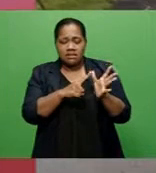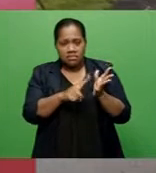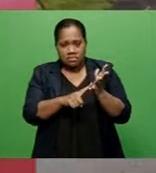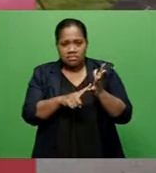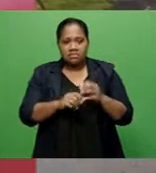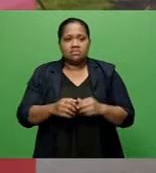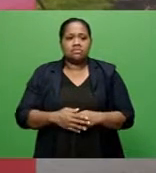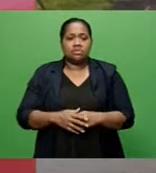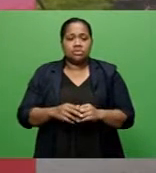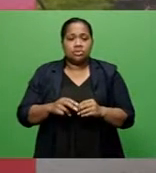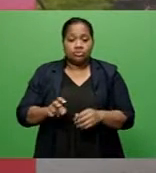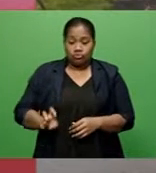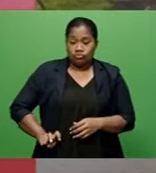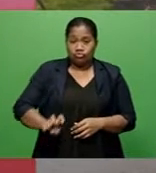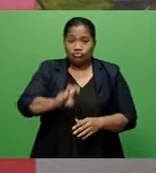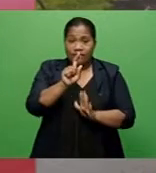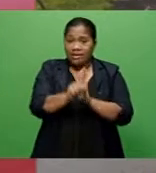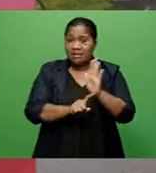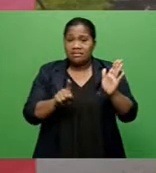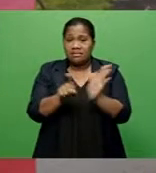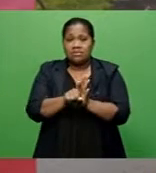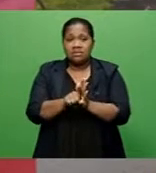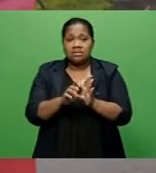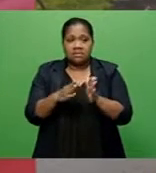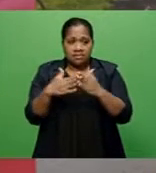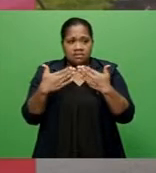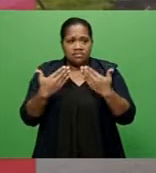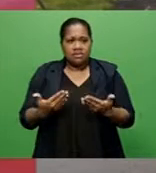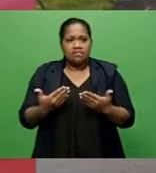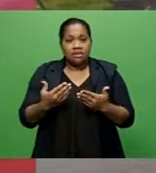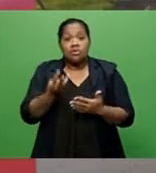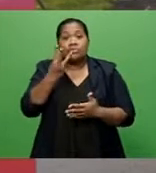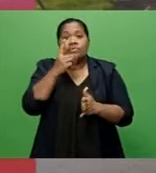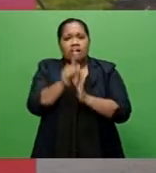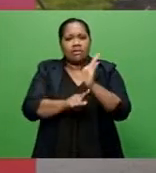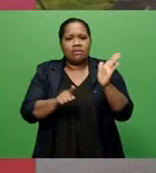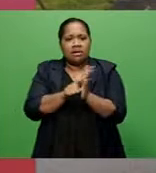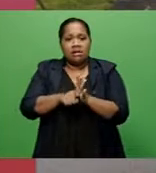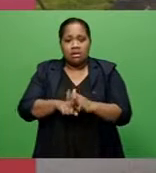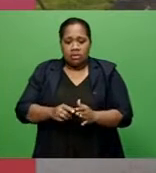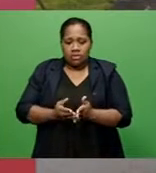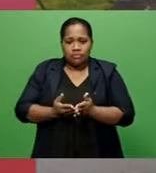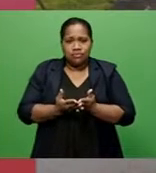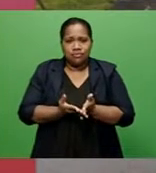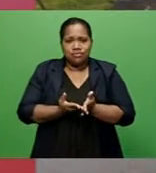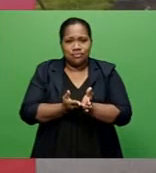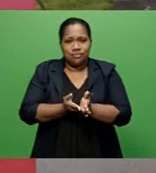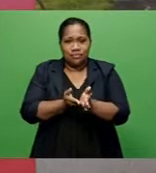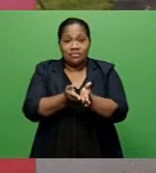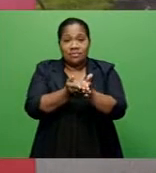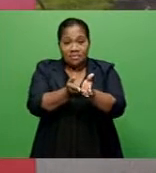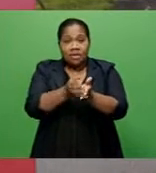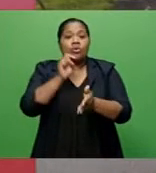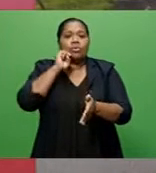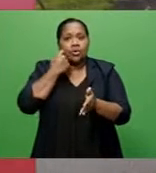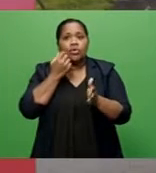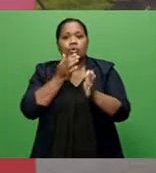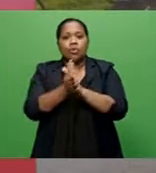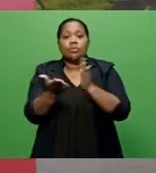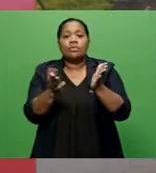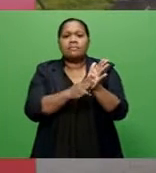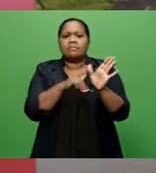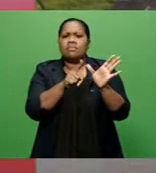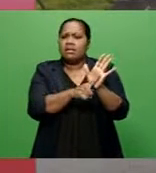hours, at the moment, the crossing, you you get a three-hour crossing. So, but if you want to go up to Malau, you're going to